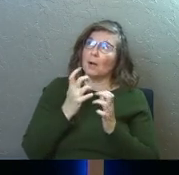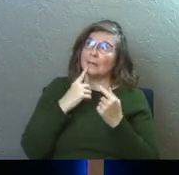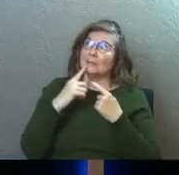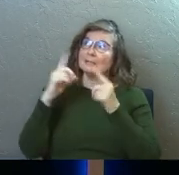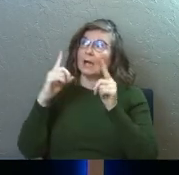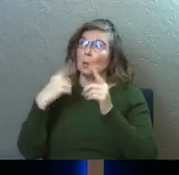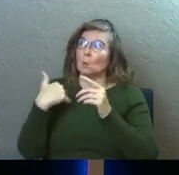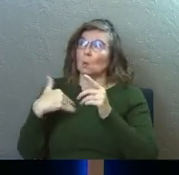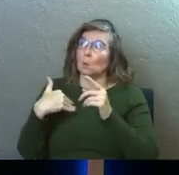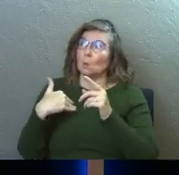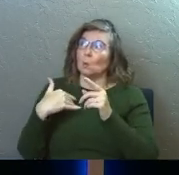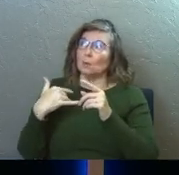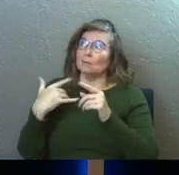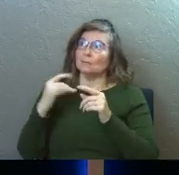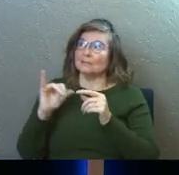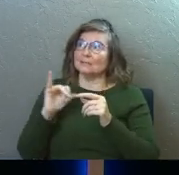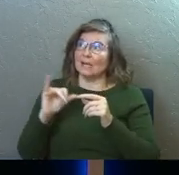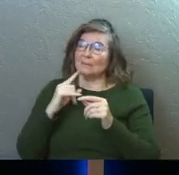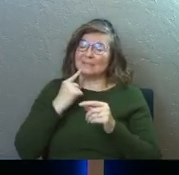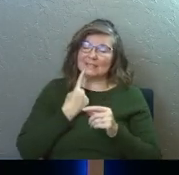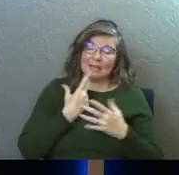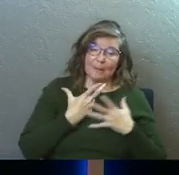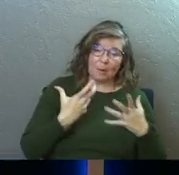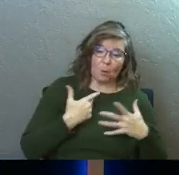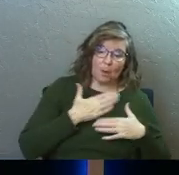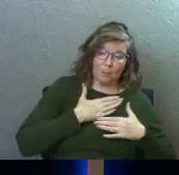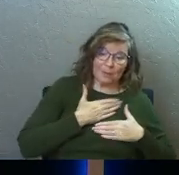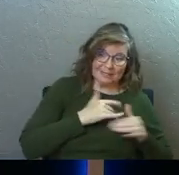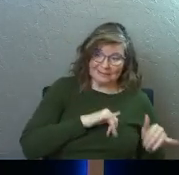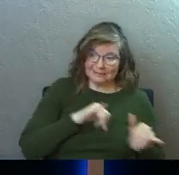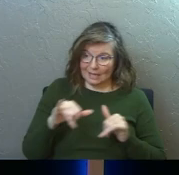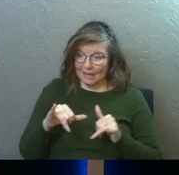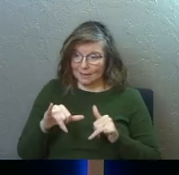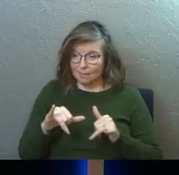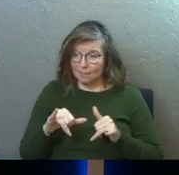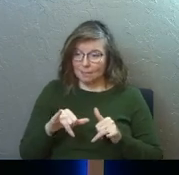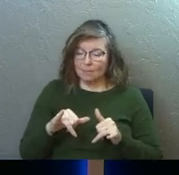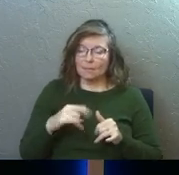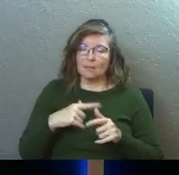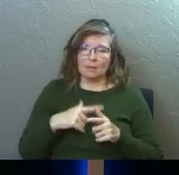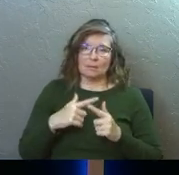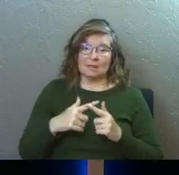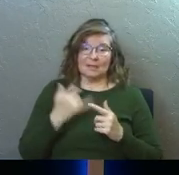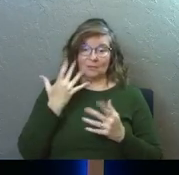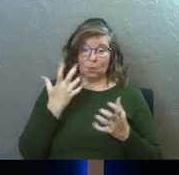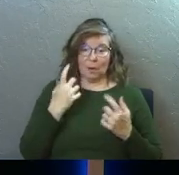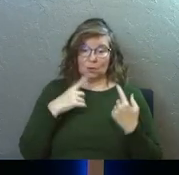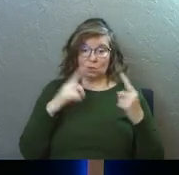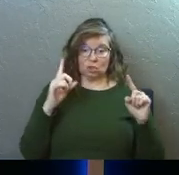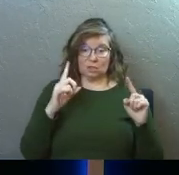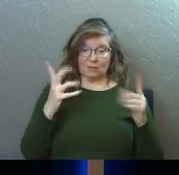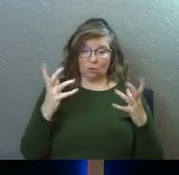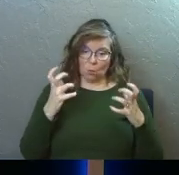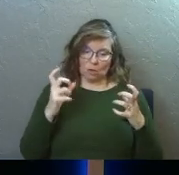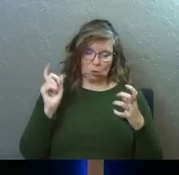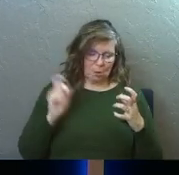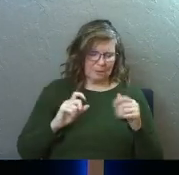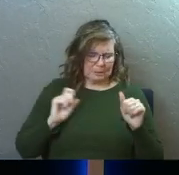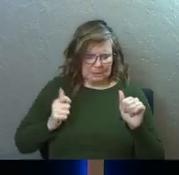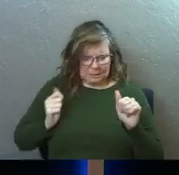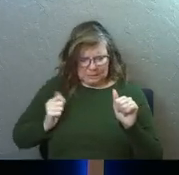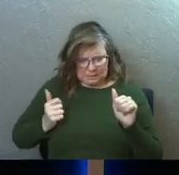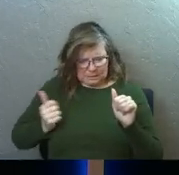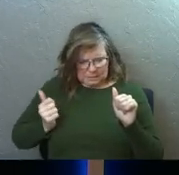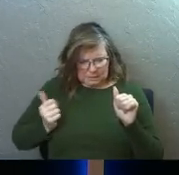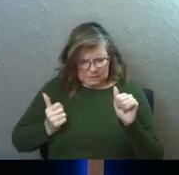Right? But do you see the danger behind that? When you want to achieve the things that you feel like you got to get after and